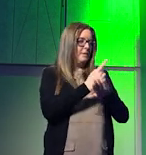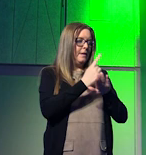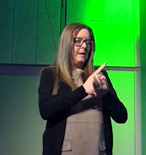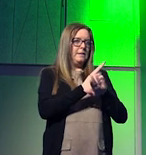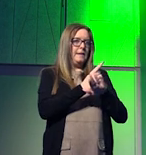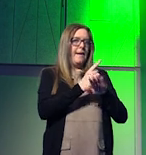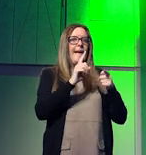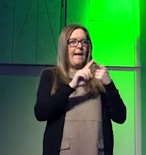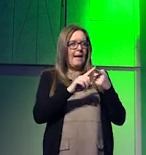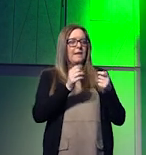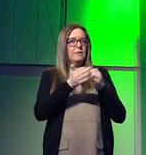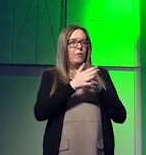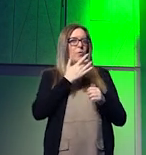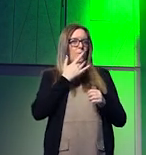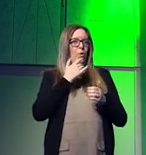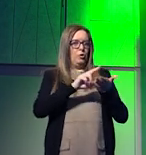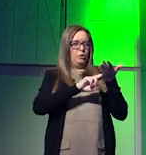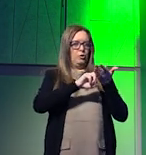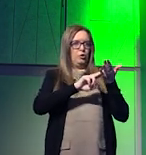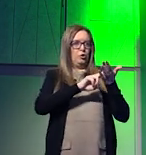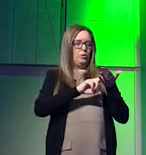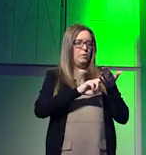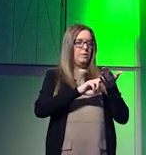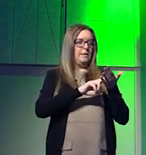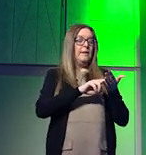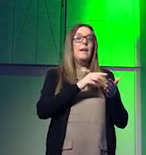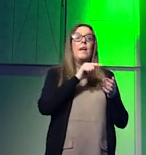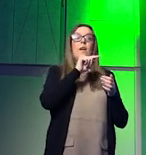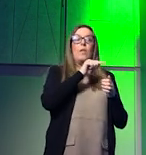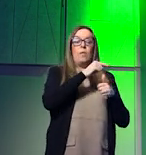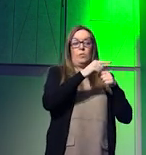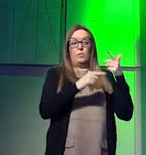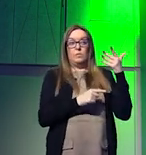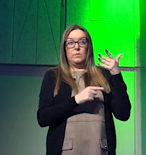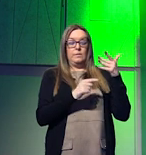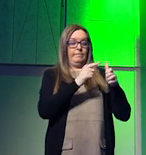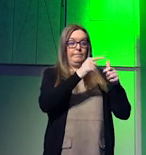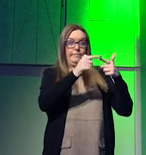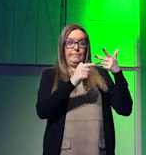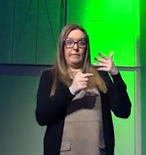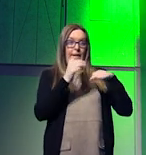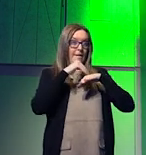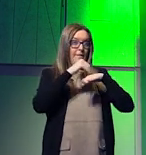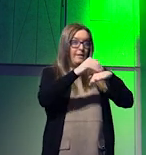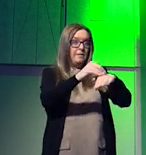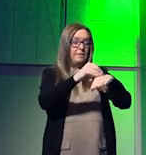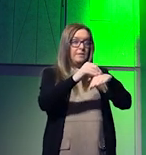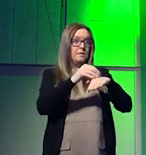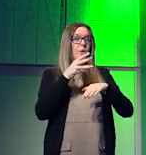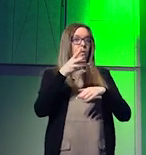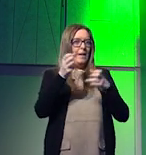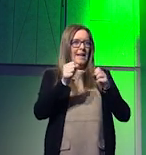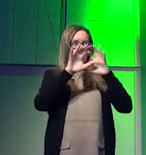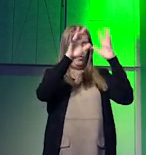consumption and for water use what that will have in terms of trickle effects is obviously that we will face a world